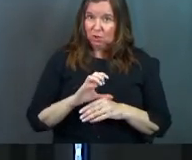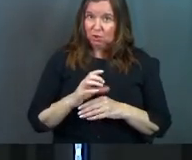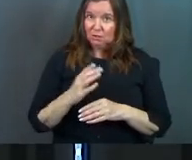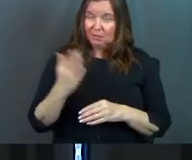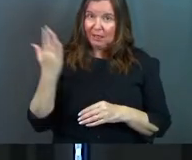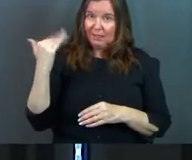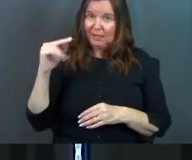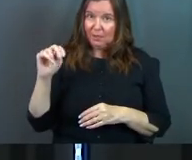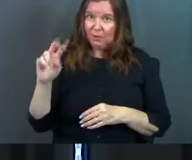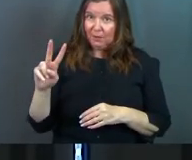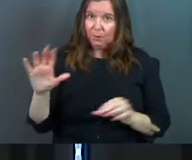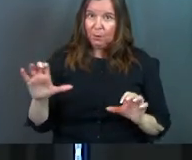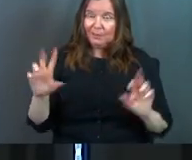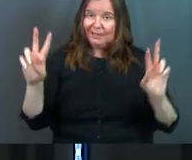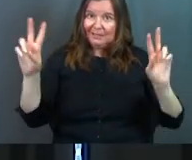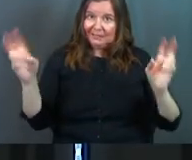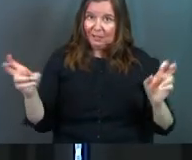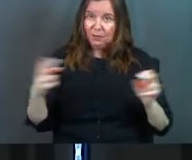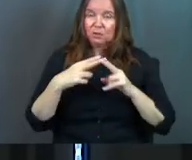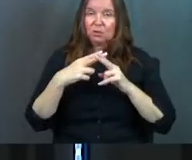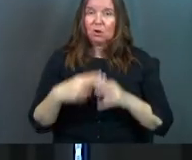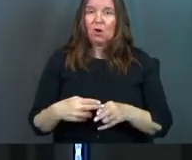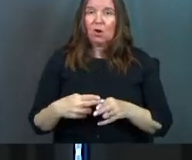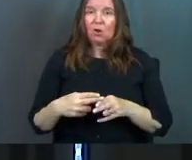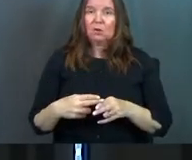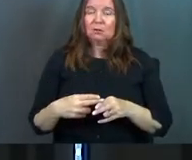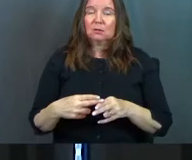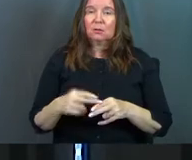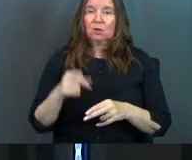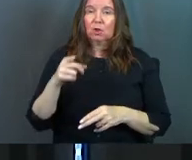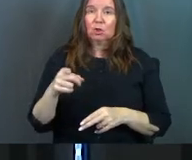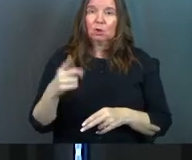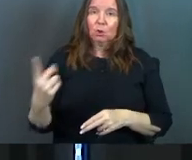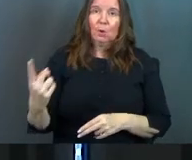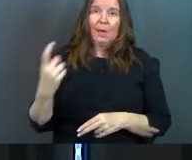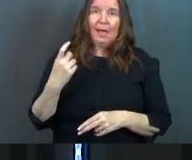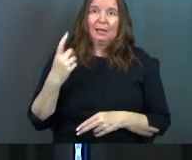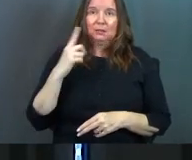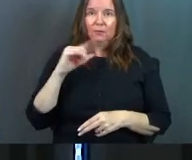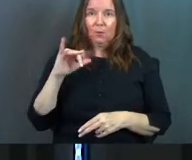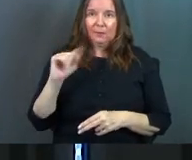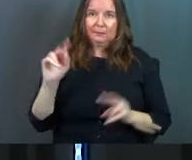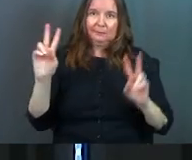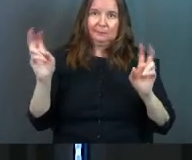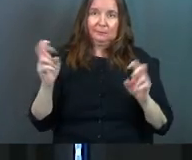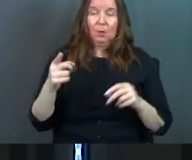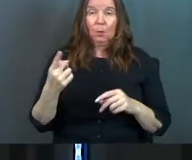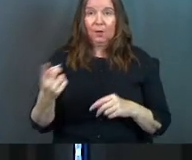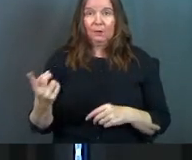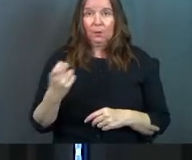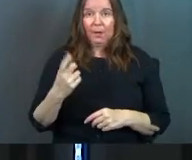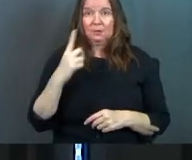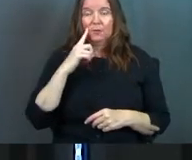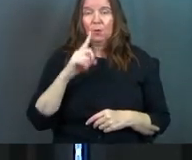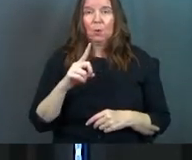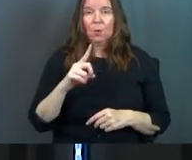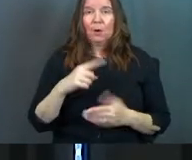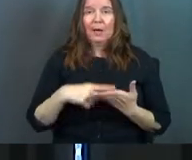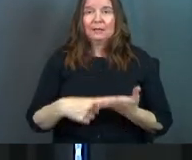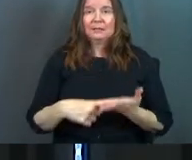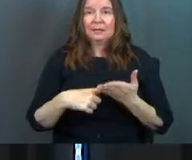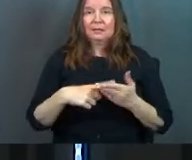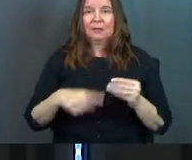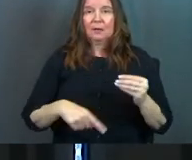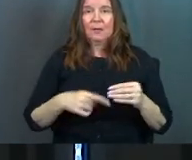last November. We did a series called You Asked For It. And one of you guys asked for a